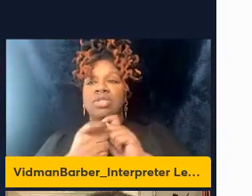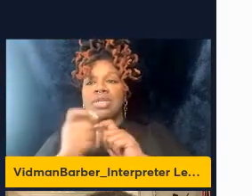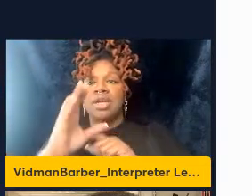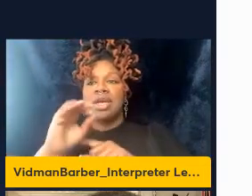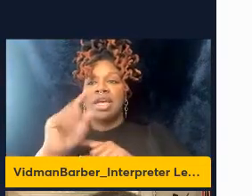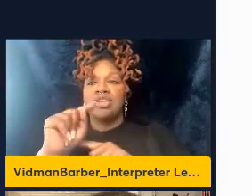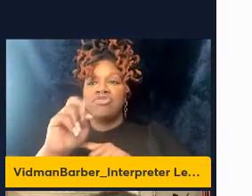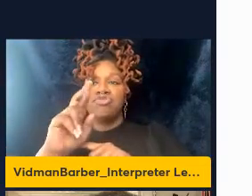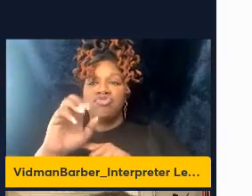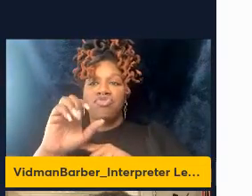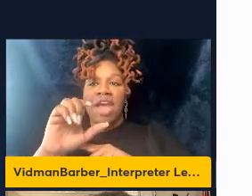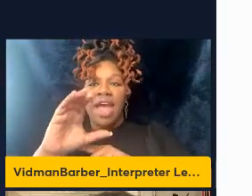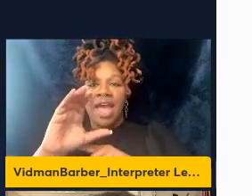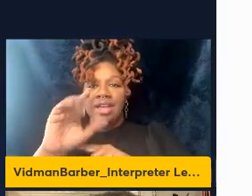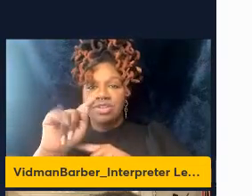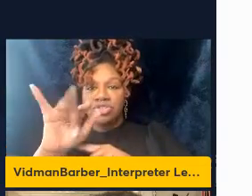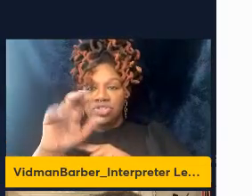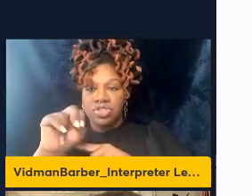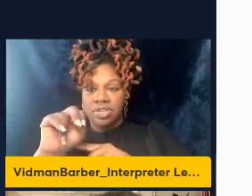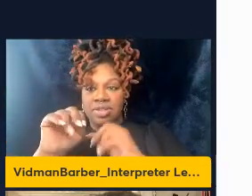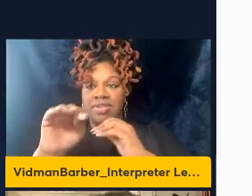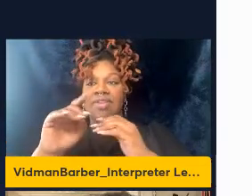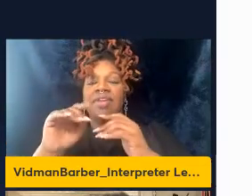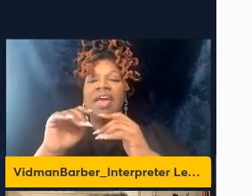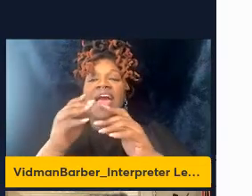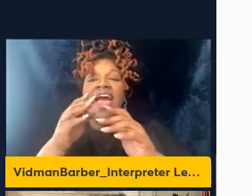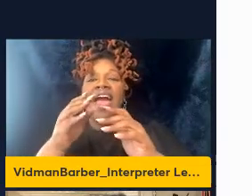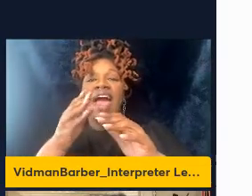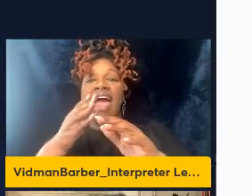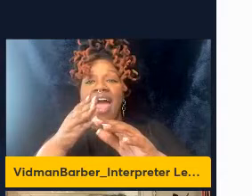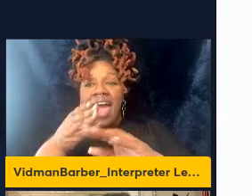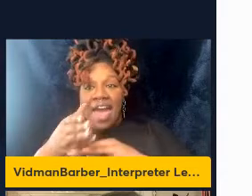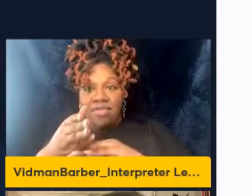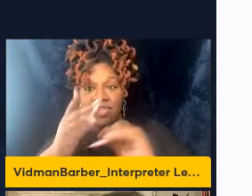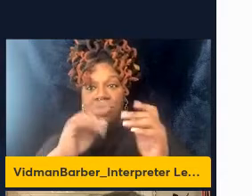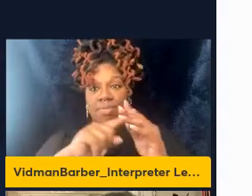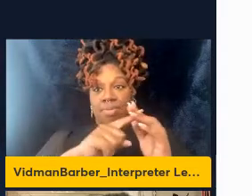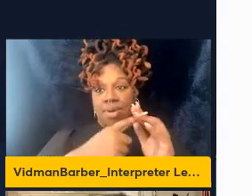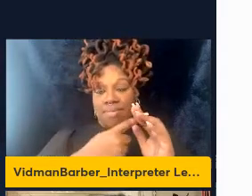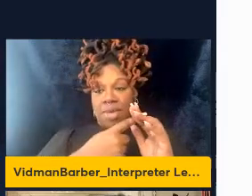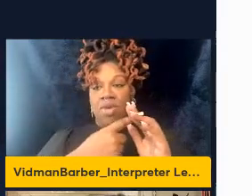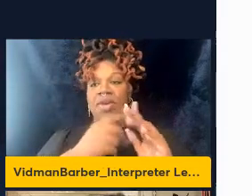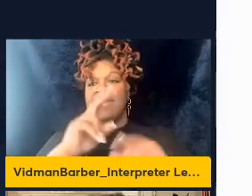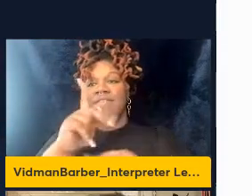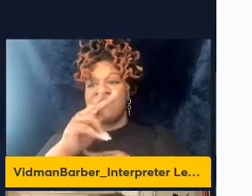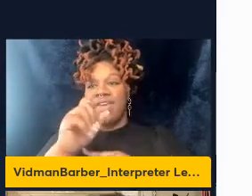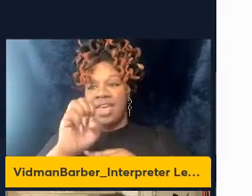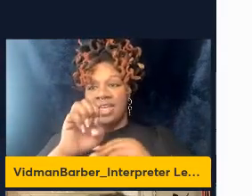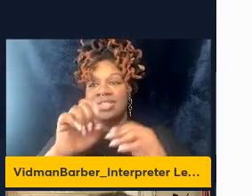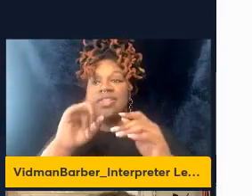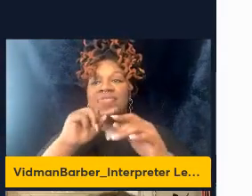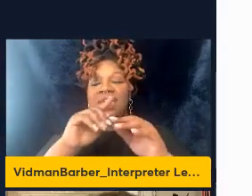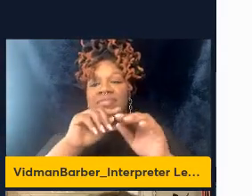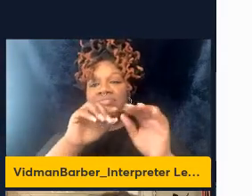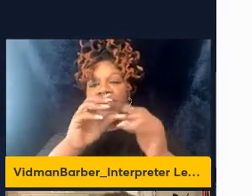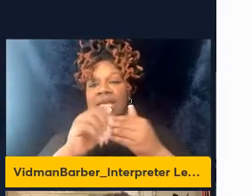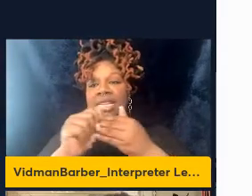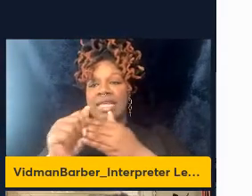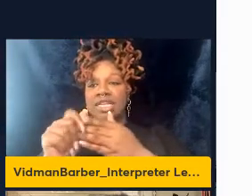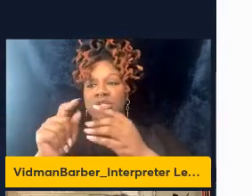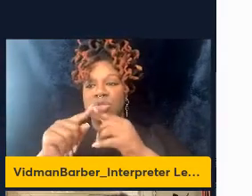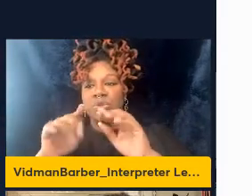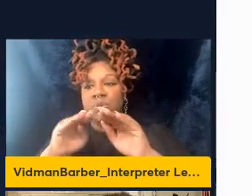stable memory pool after the primary infection and based on the phenotype and their circulatory characteristics,